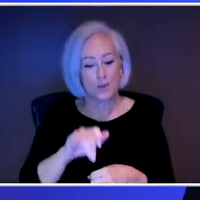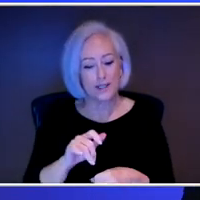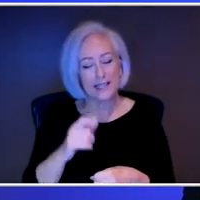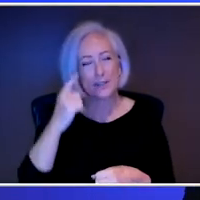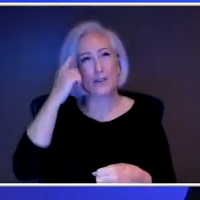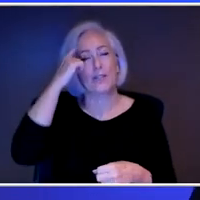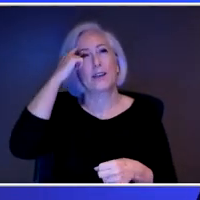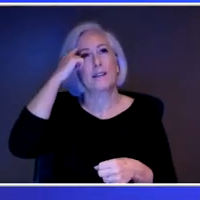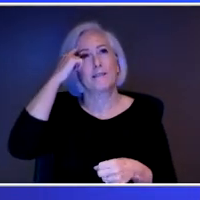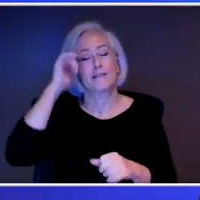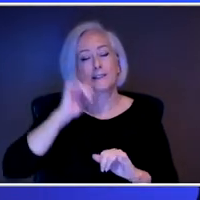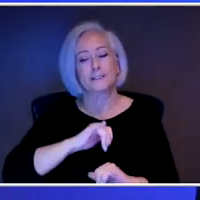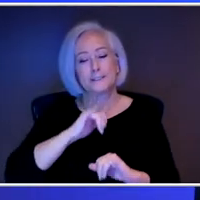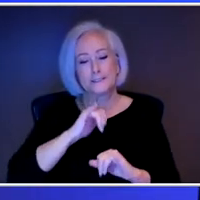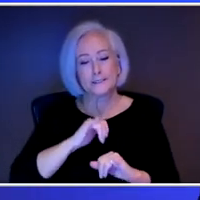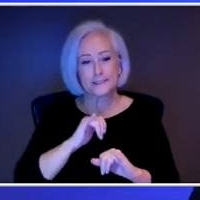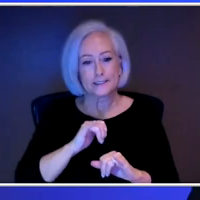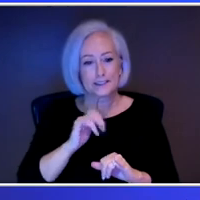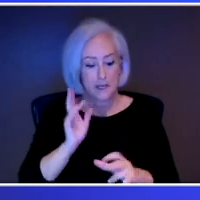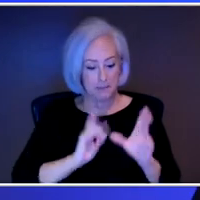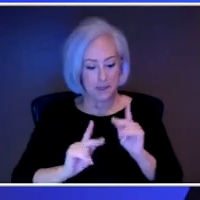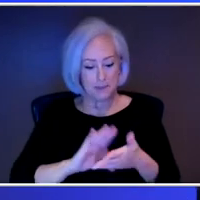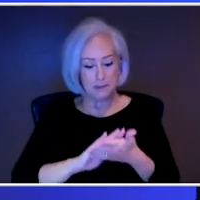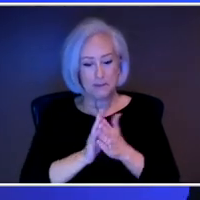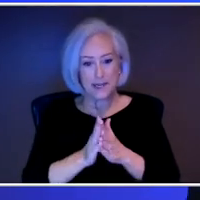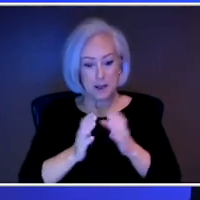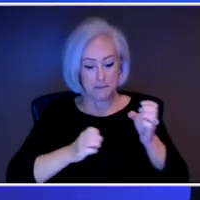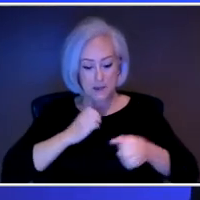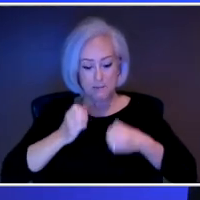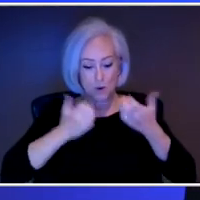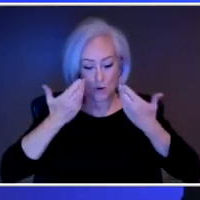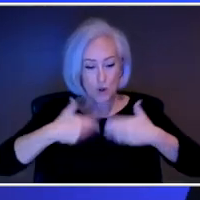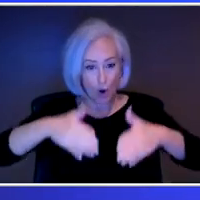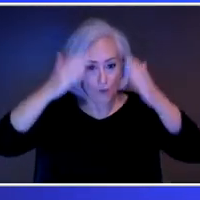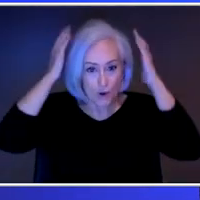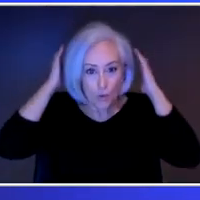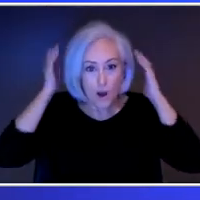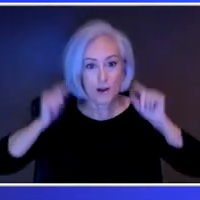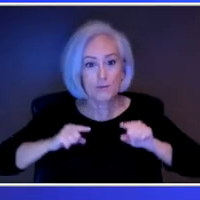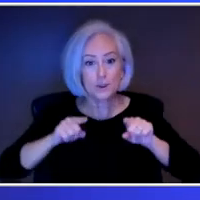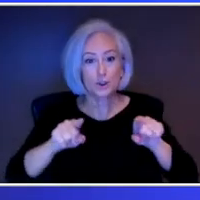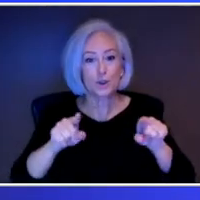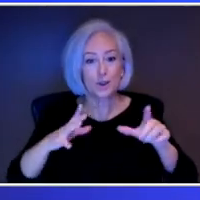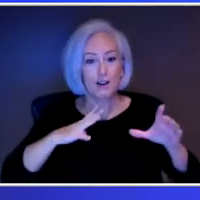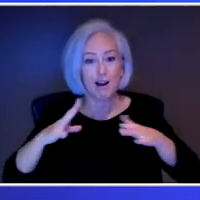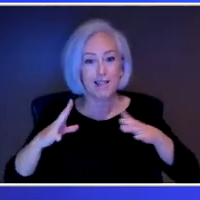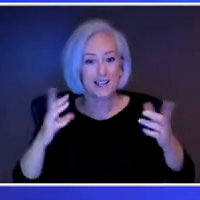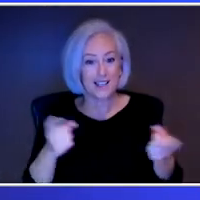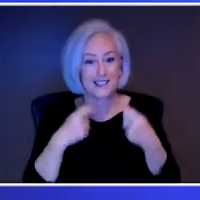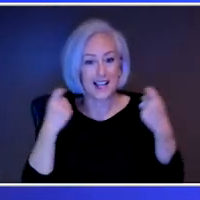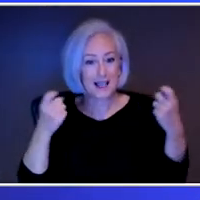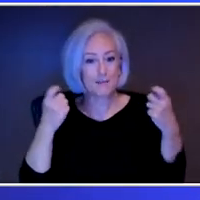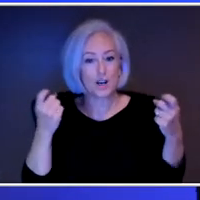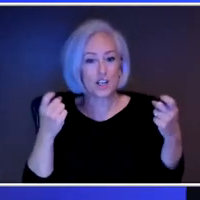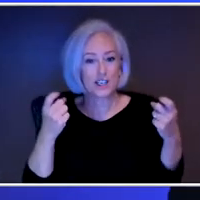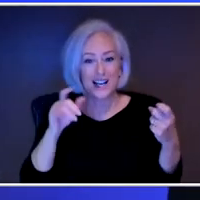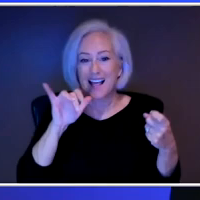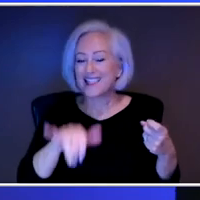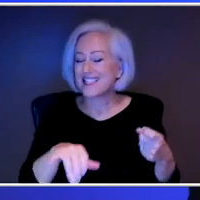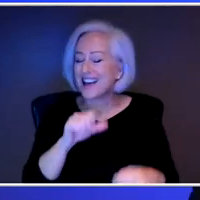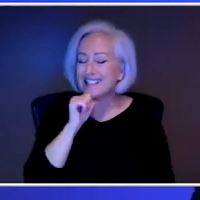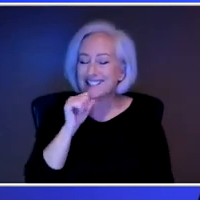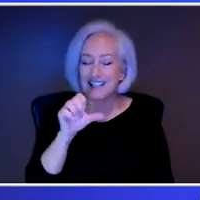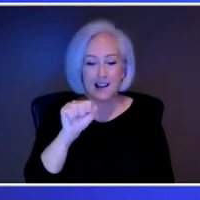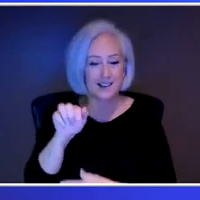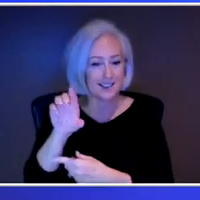lot of people get very overwhelmed. Emotionally around the holiday celebrations. And that's not necessarily seasonal affective disorder or depression